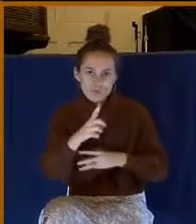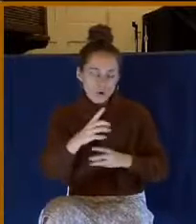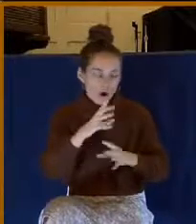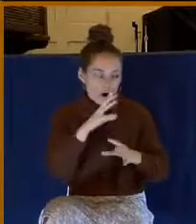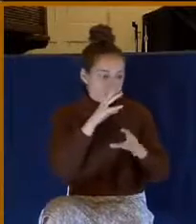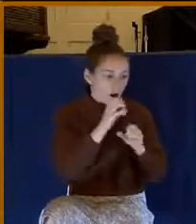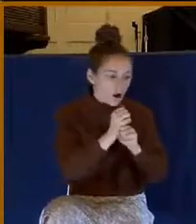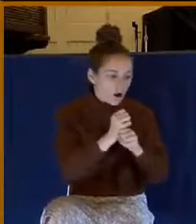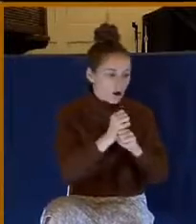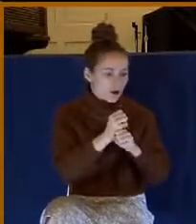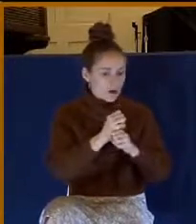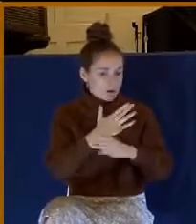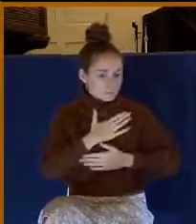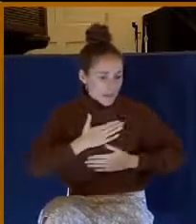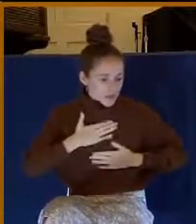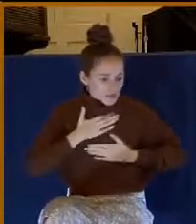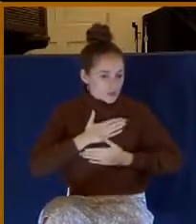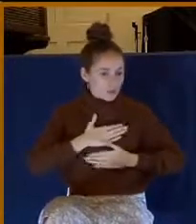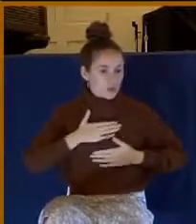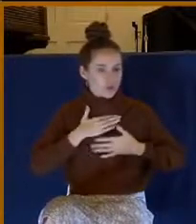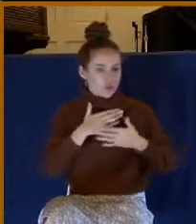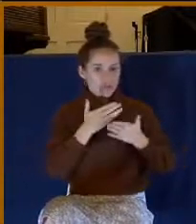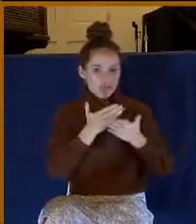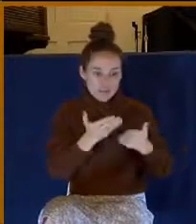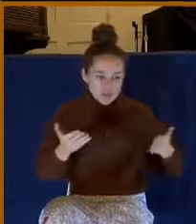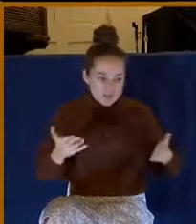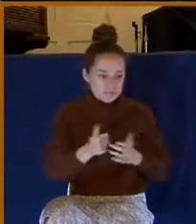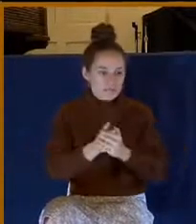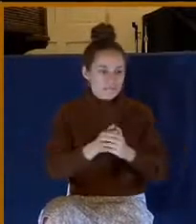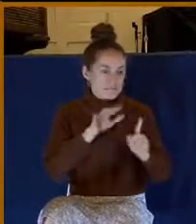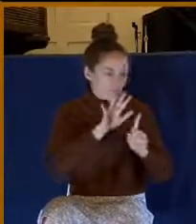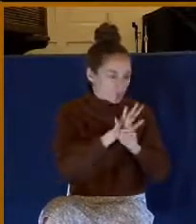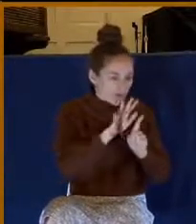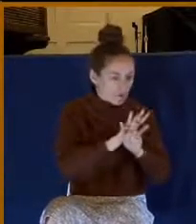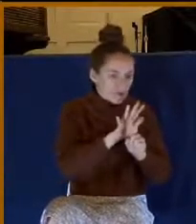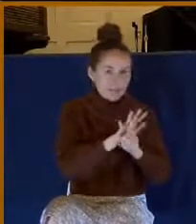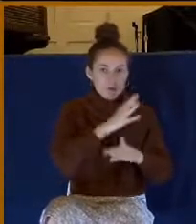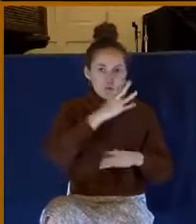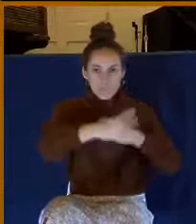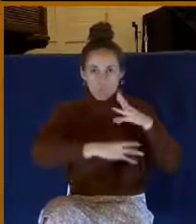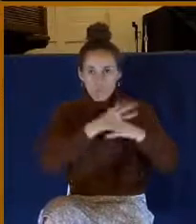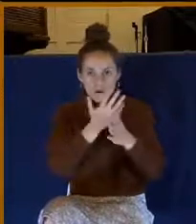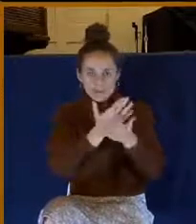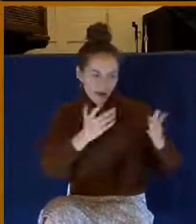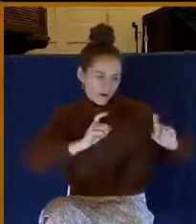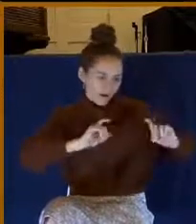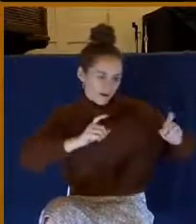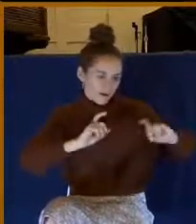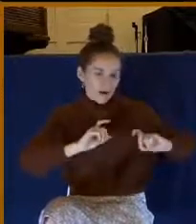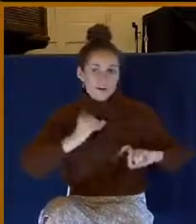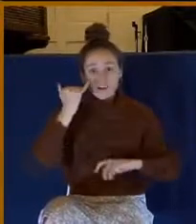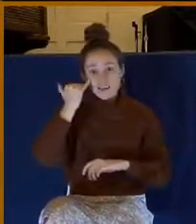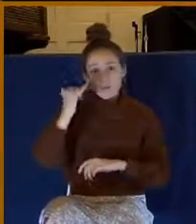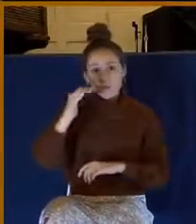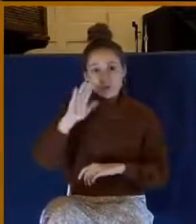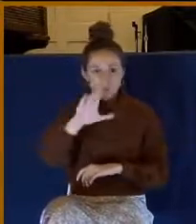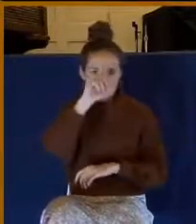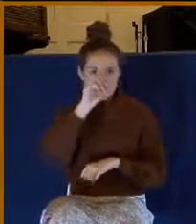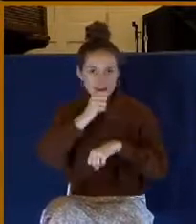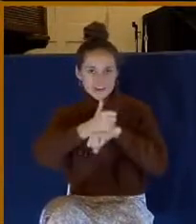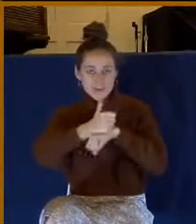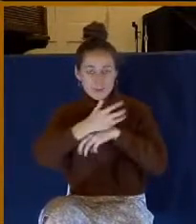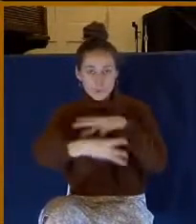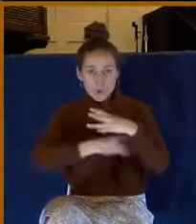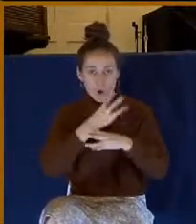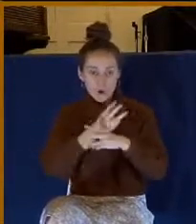you're into popularity and all the things that the world values and you're not getting enough of that, if you are a worldly-minded person, you're going to have trouble being thankful